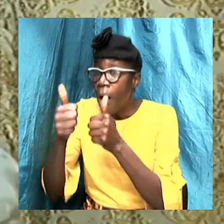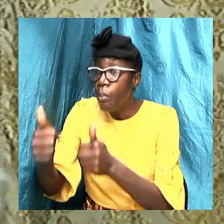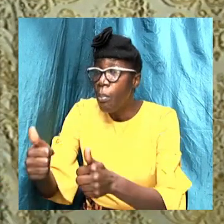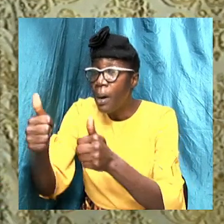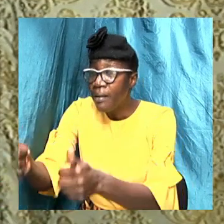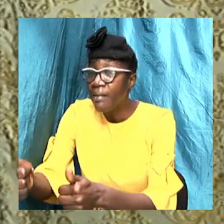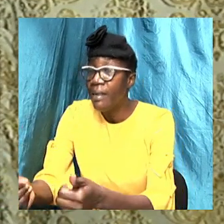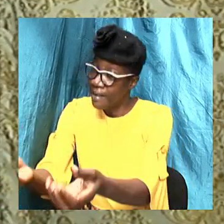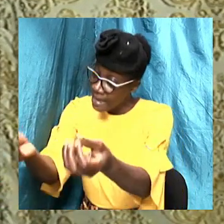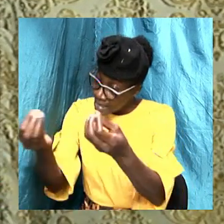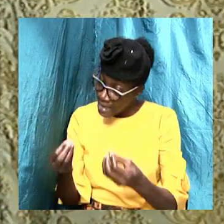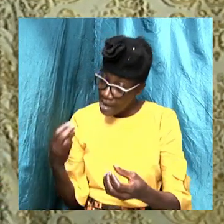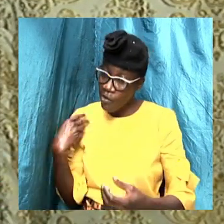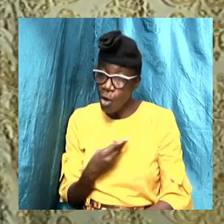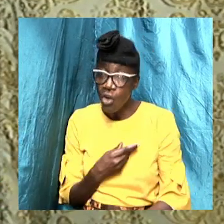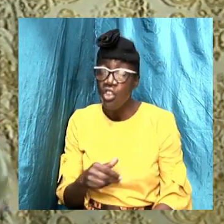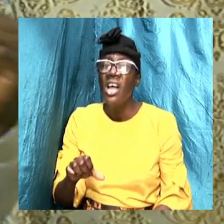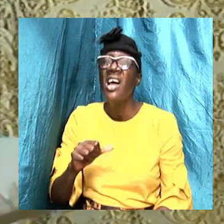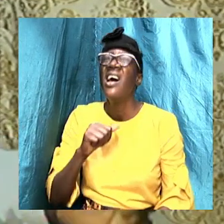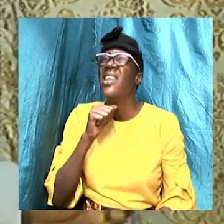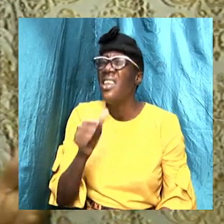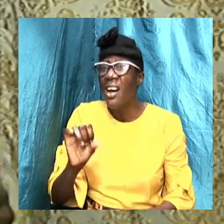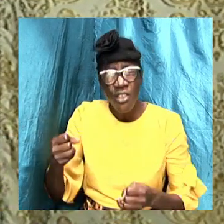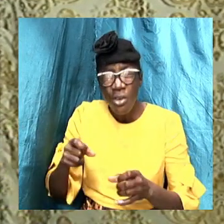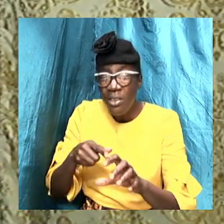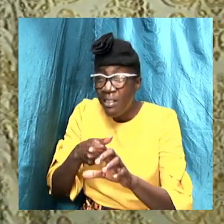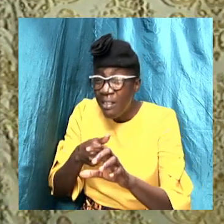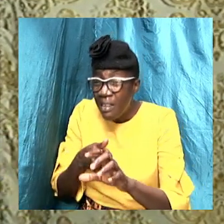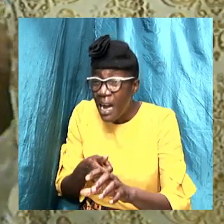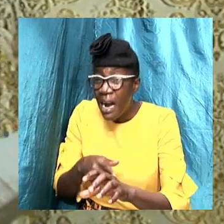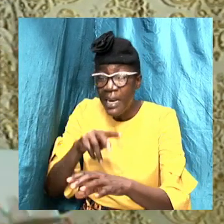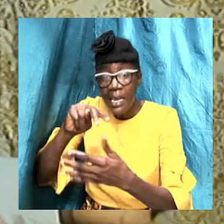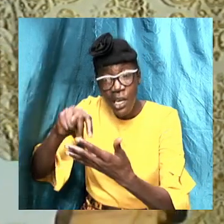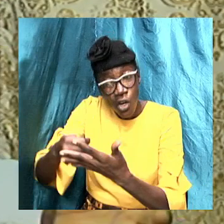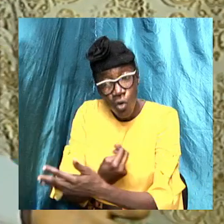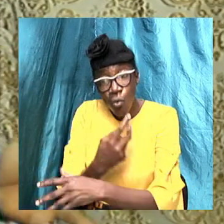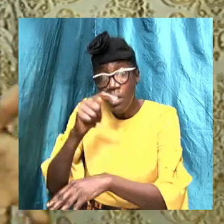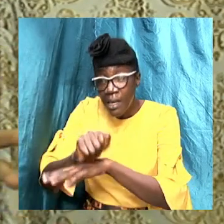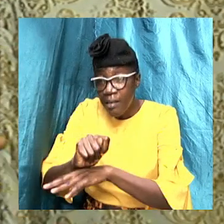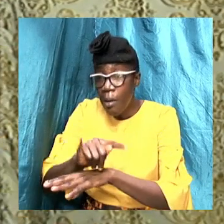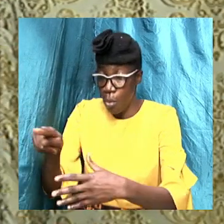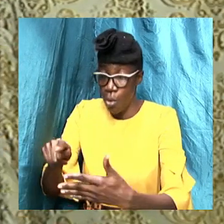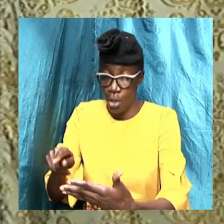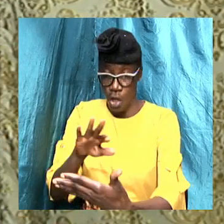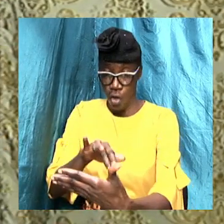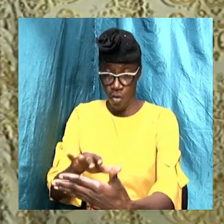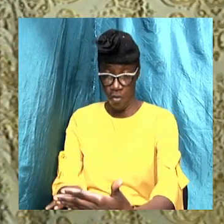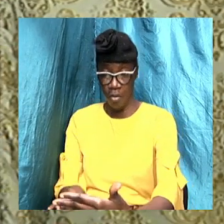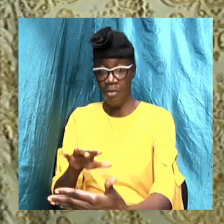started in the New Testament, but scriptures upon scriptures, and scriptures, Old Testament scriptures,